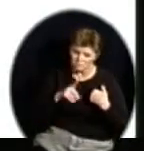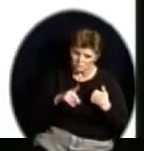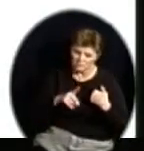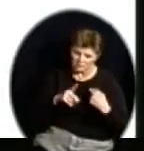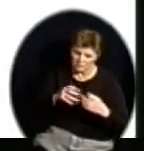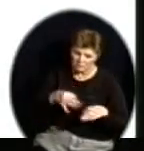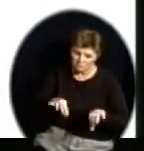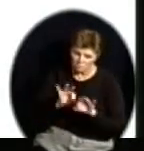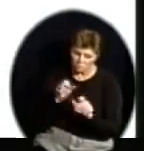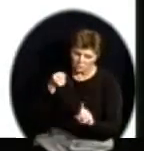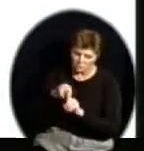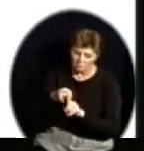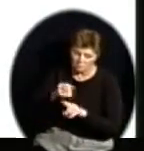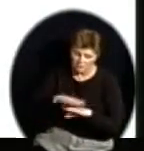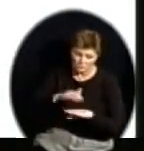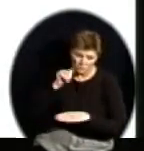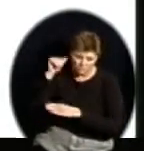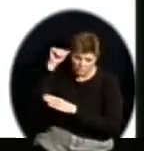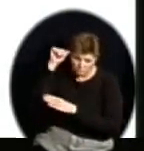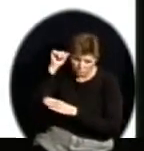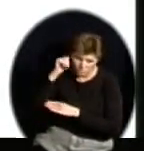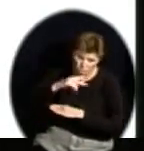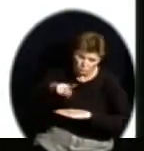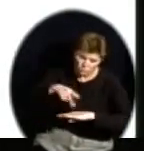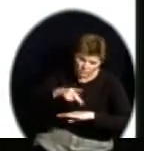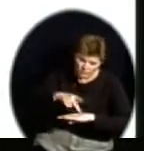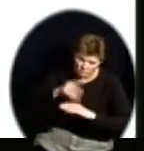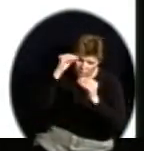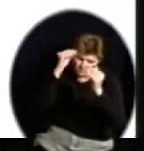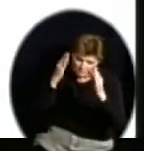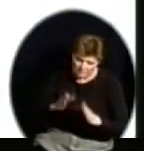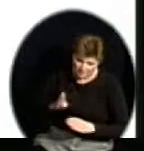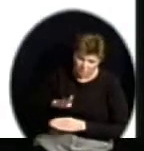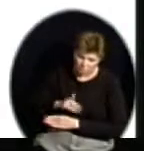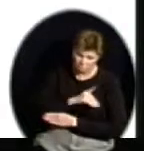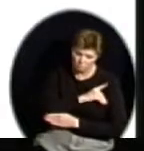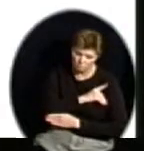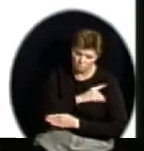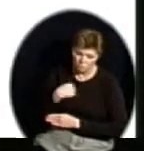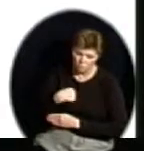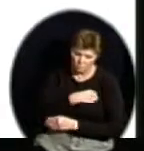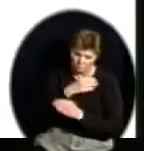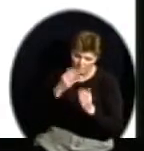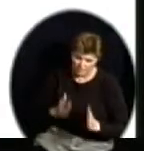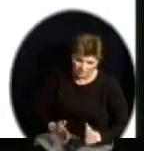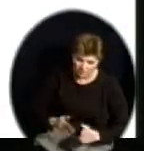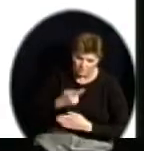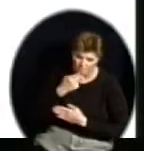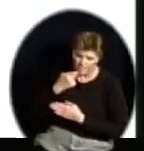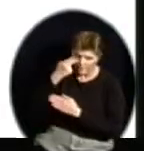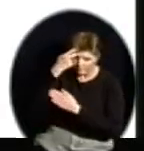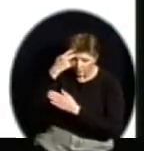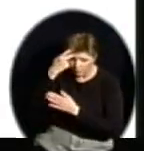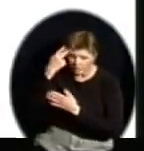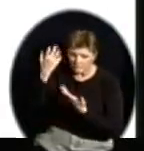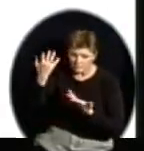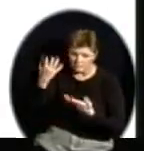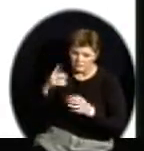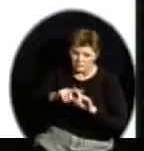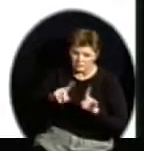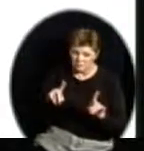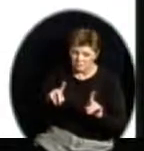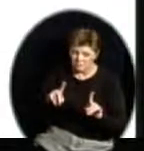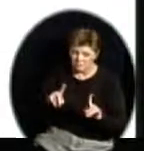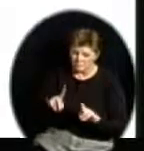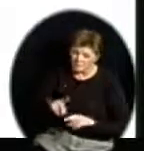as teachers, as principals, as board members, as parents and community members. But we also want to say probably the greatest